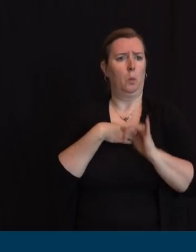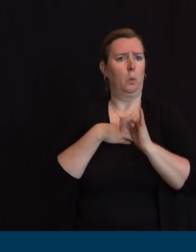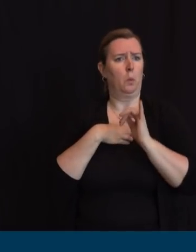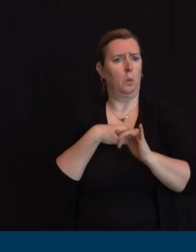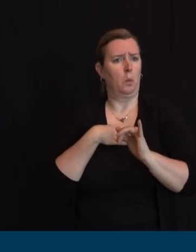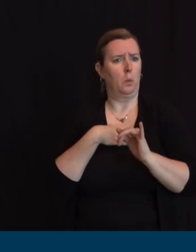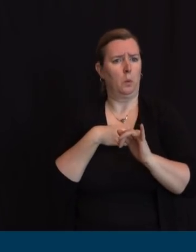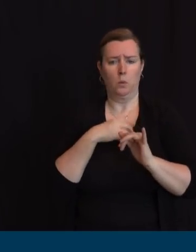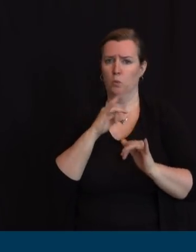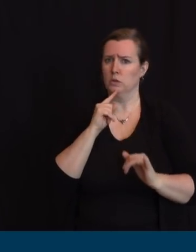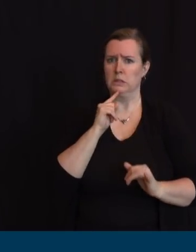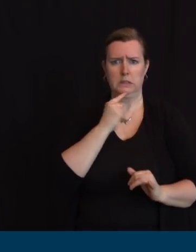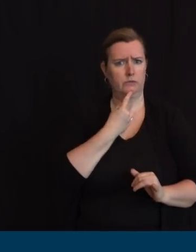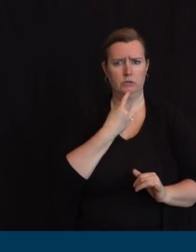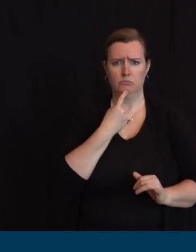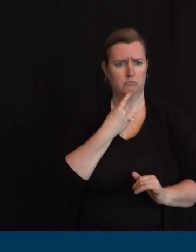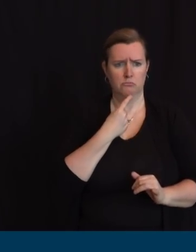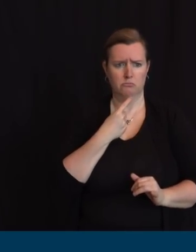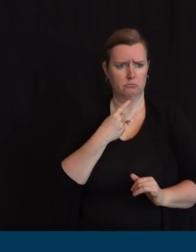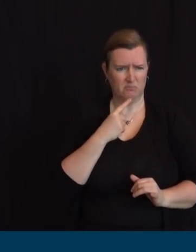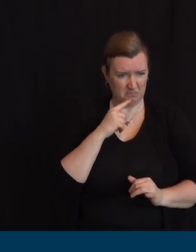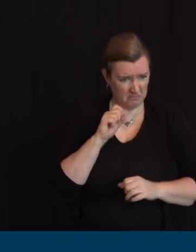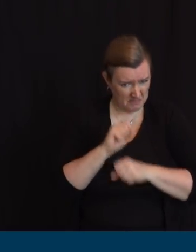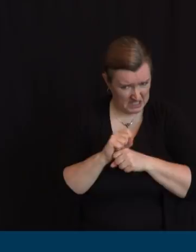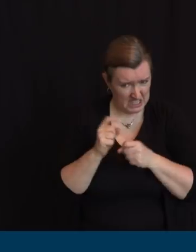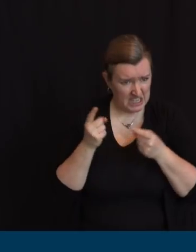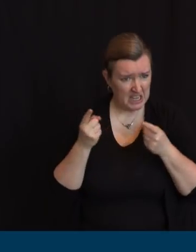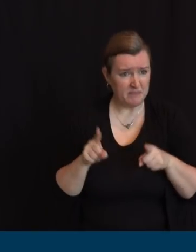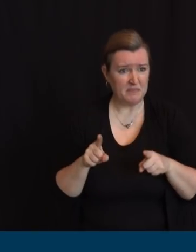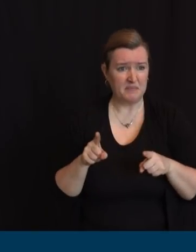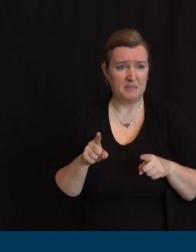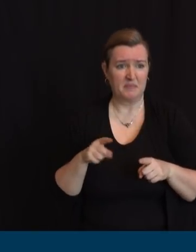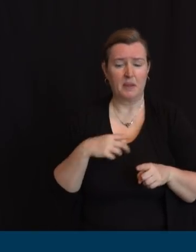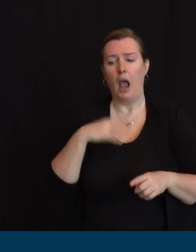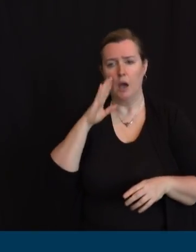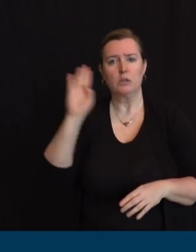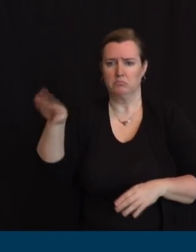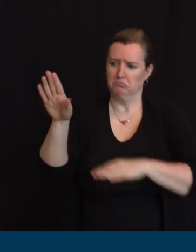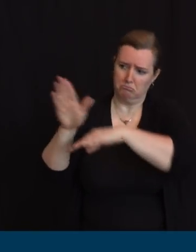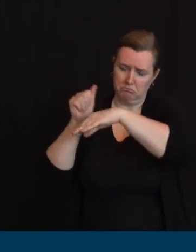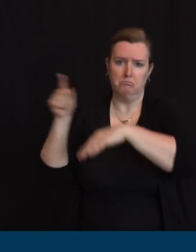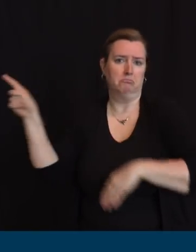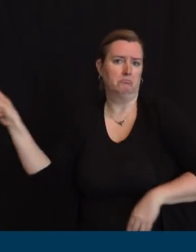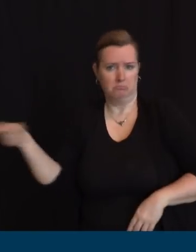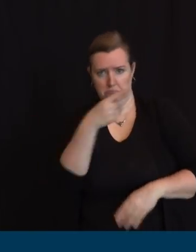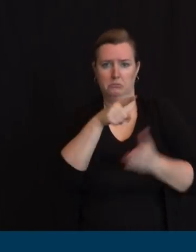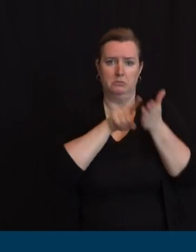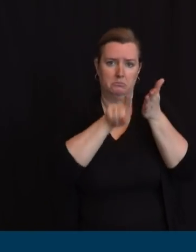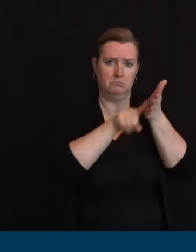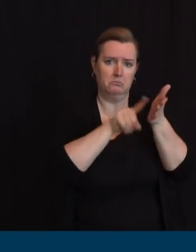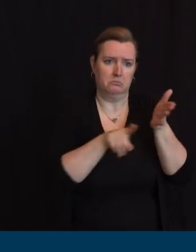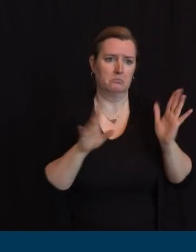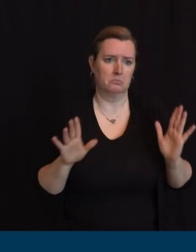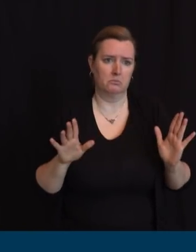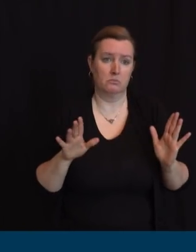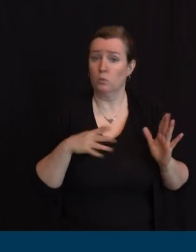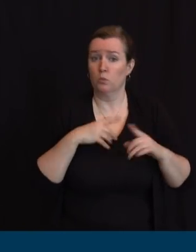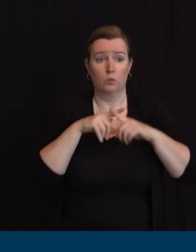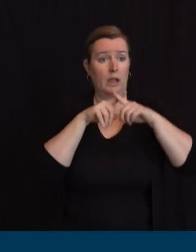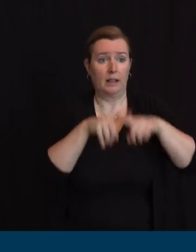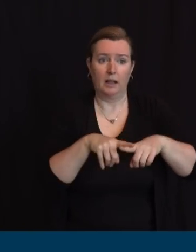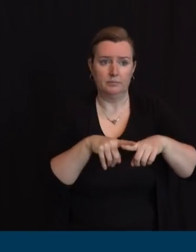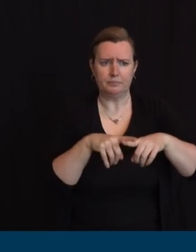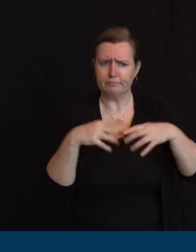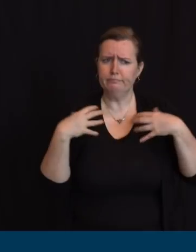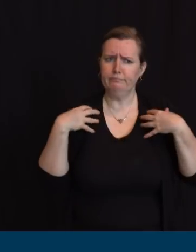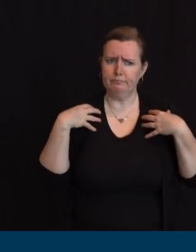goes out and we rely so much on the health officers they they're the unsung heroes here as well um you